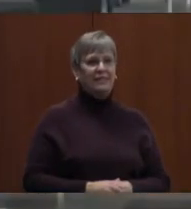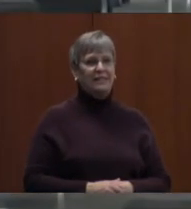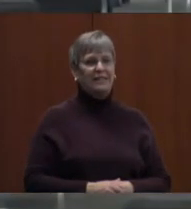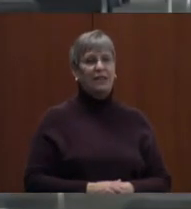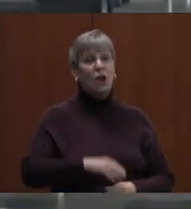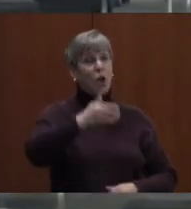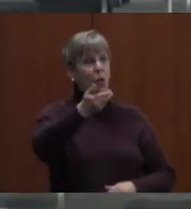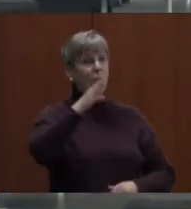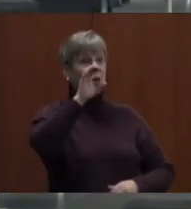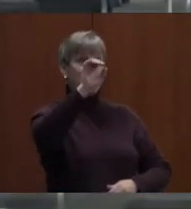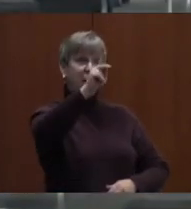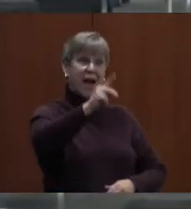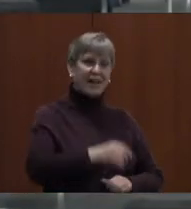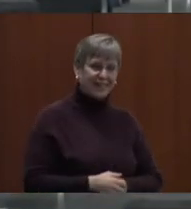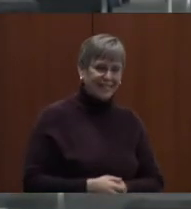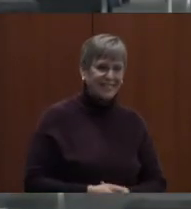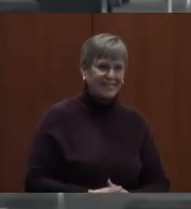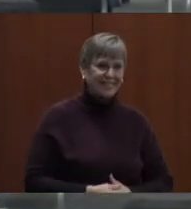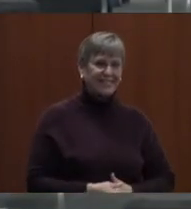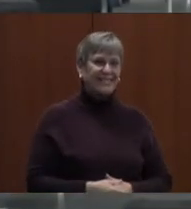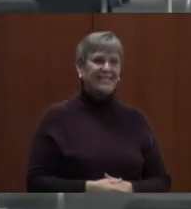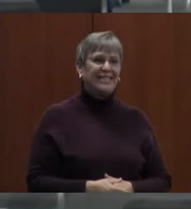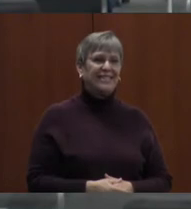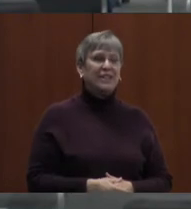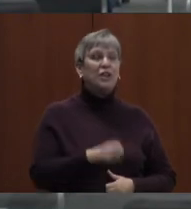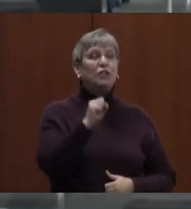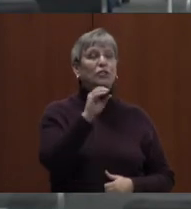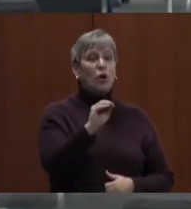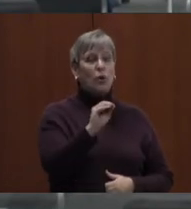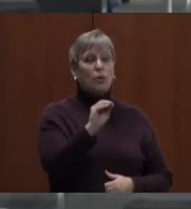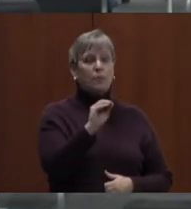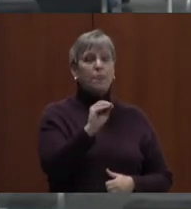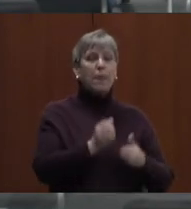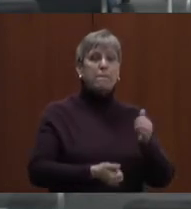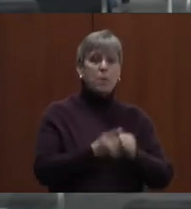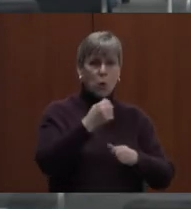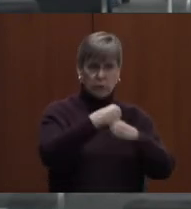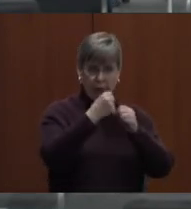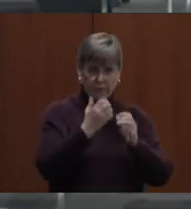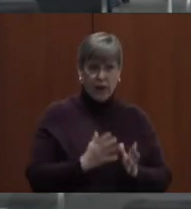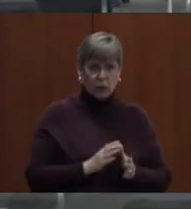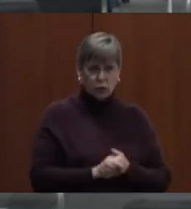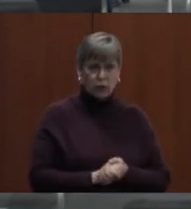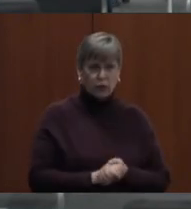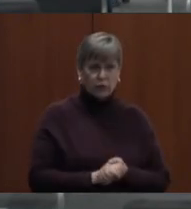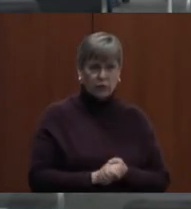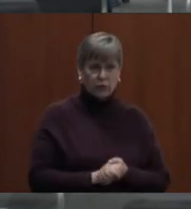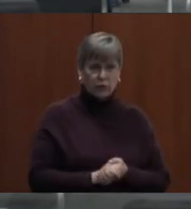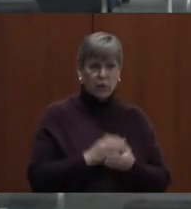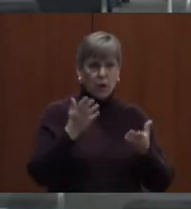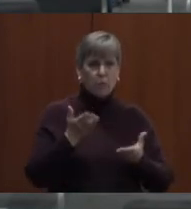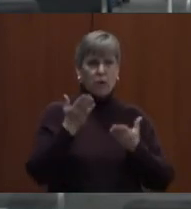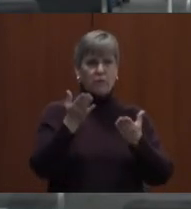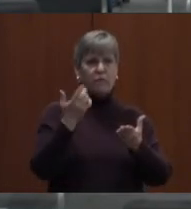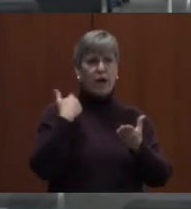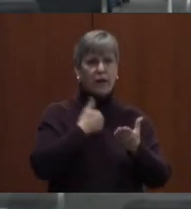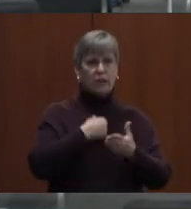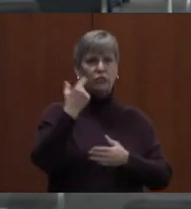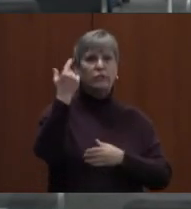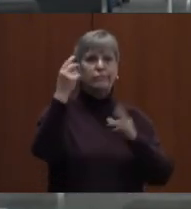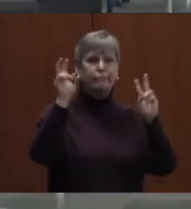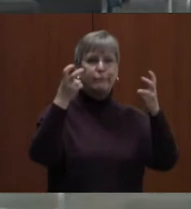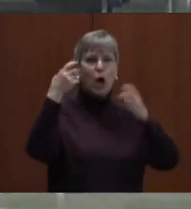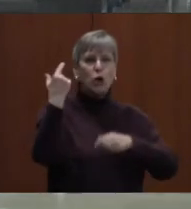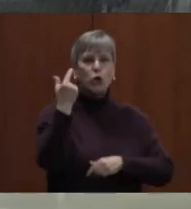Welcome back, Mr. Baker. Thank you. So, you know, most manufacturers provide us green products,